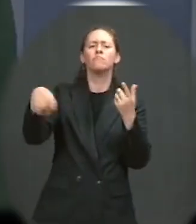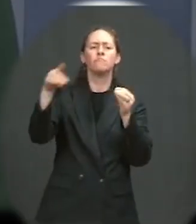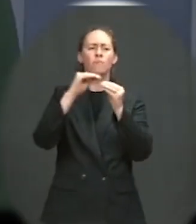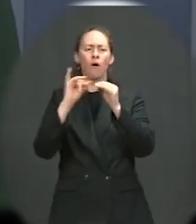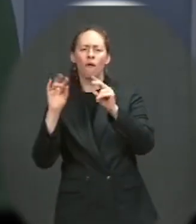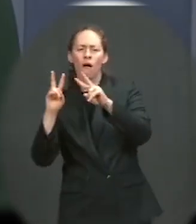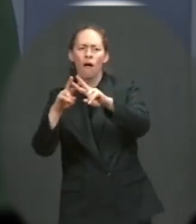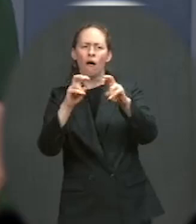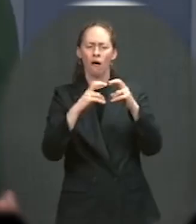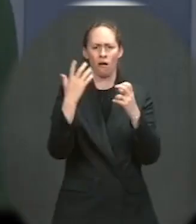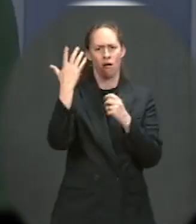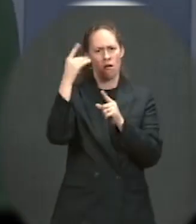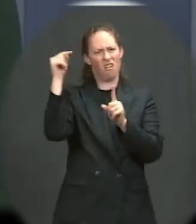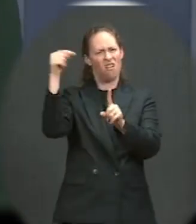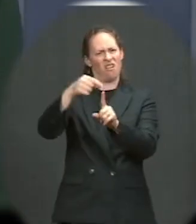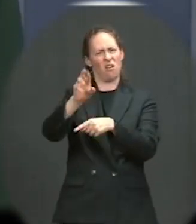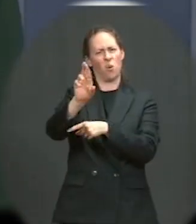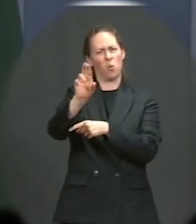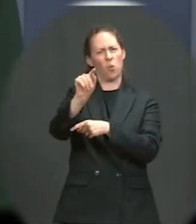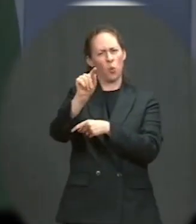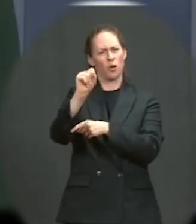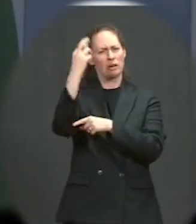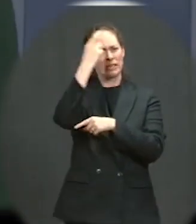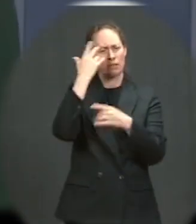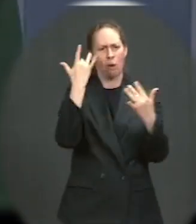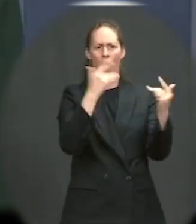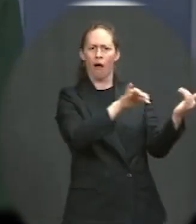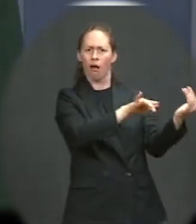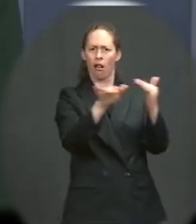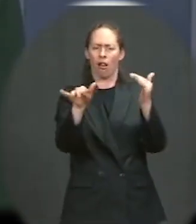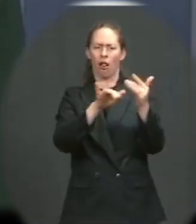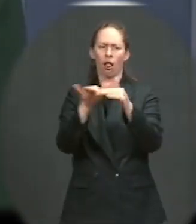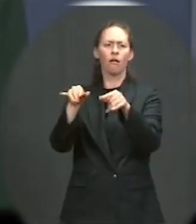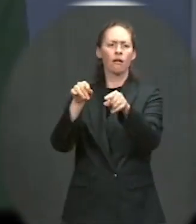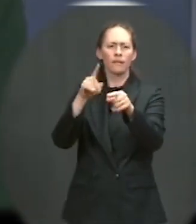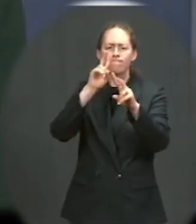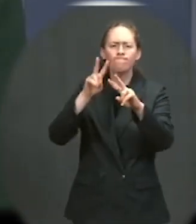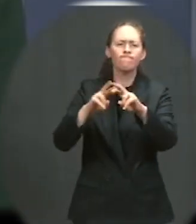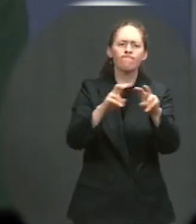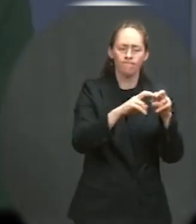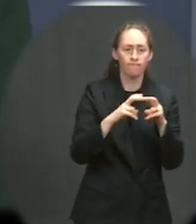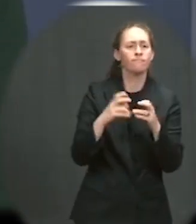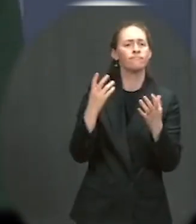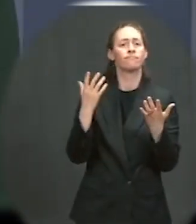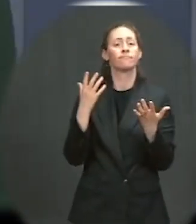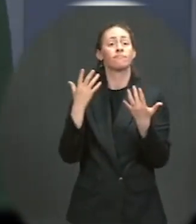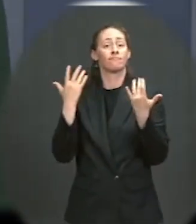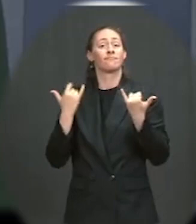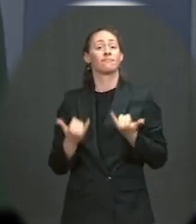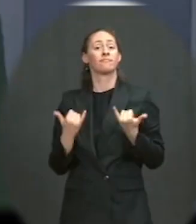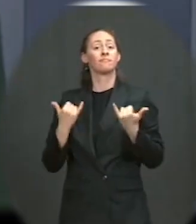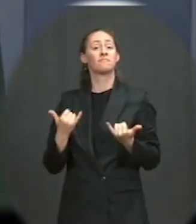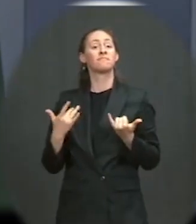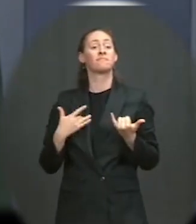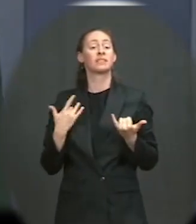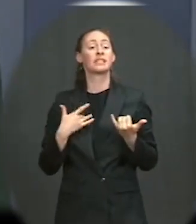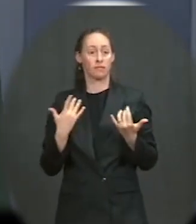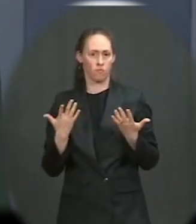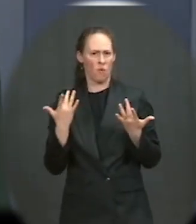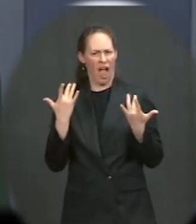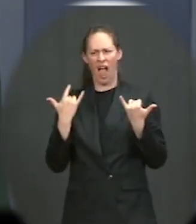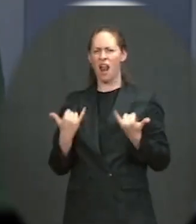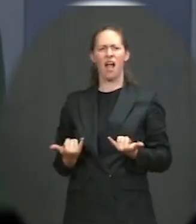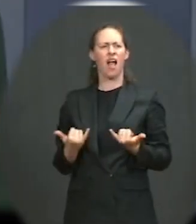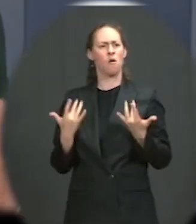Department of Homeland Security and with the administration when it was the appropriate time to go. And I will note that we're at this point in part because we've made a great deal of